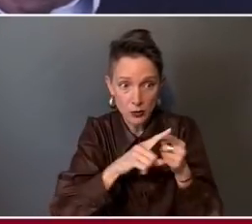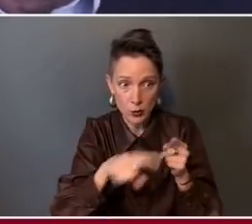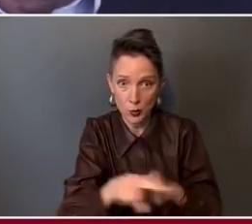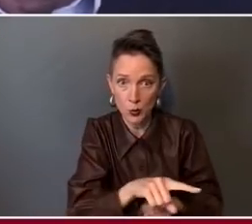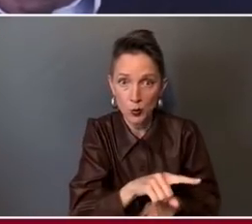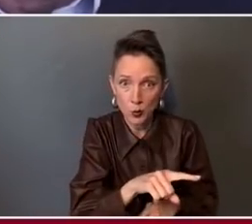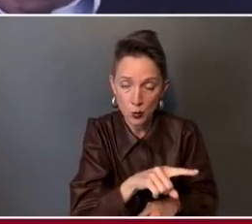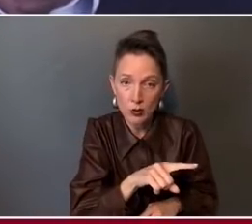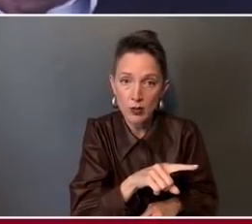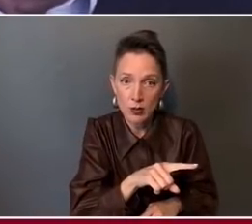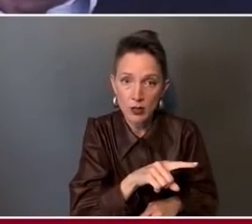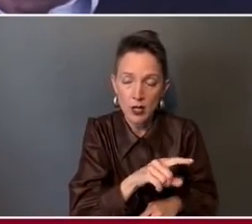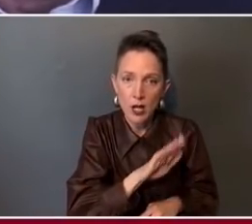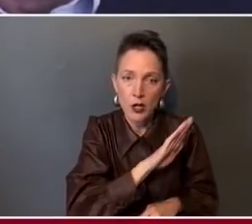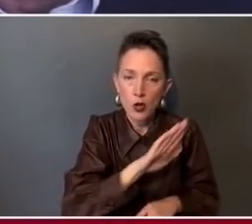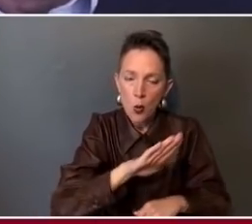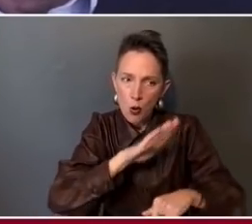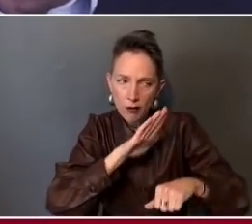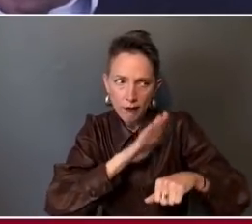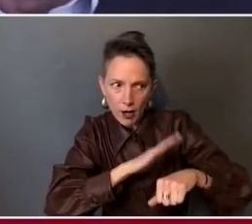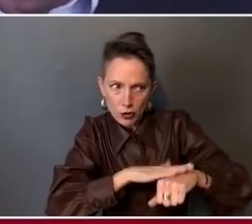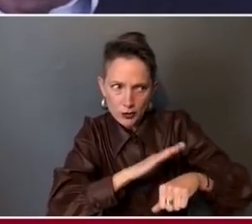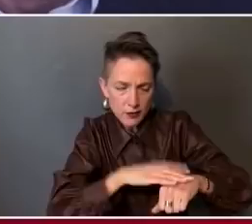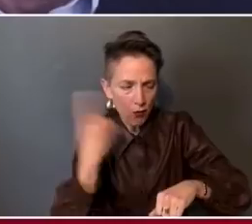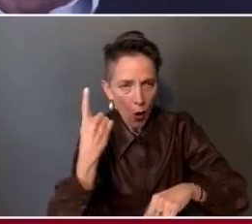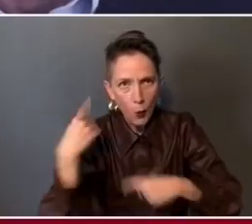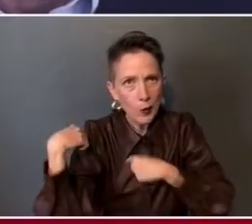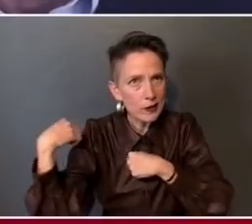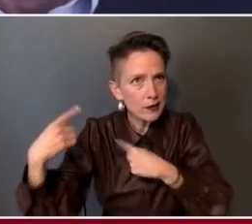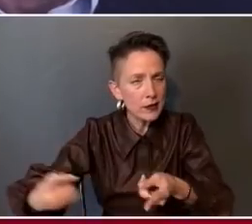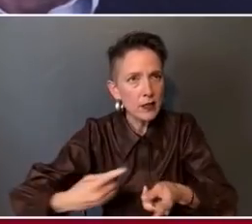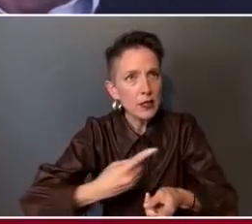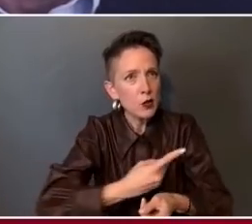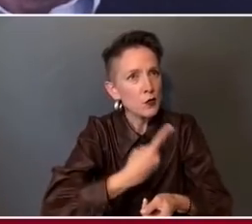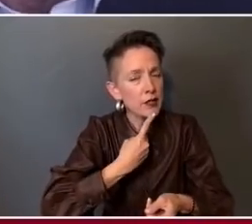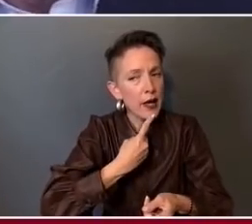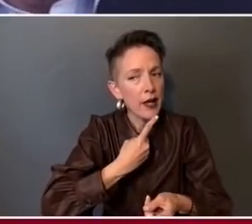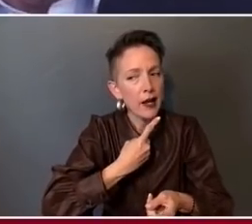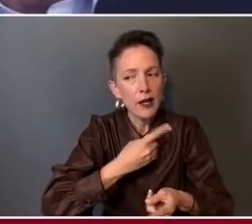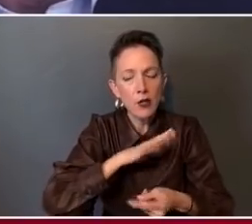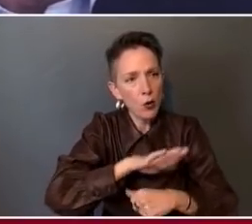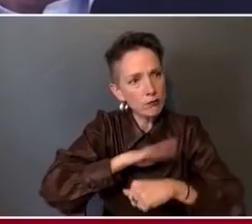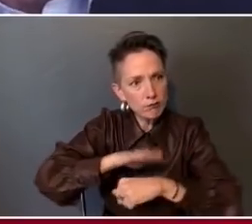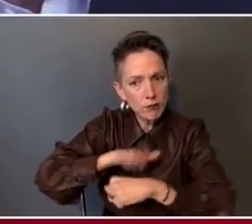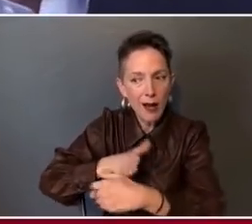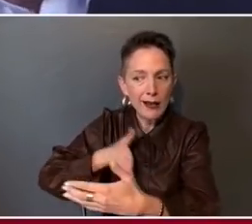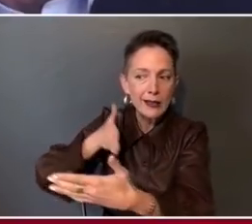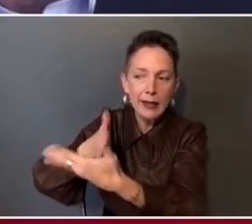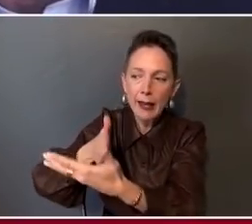I think your cautions have always been against some